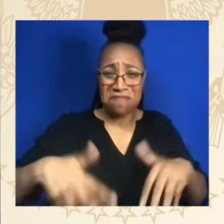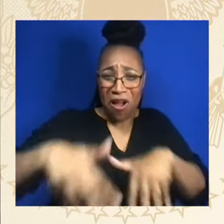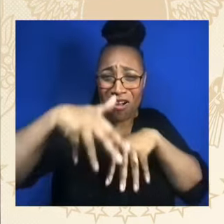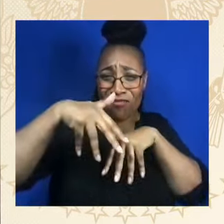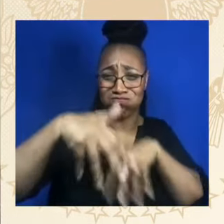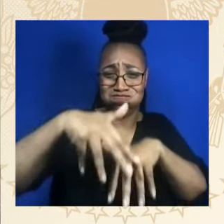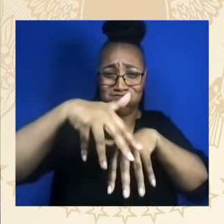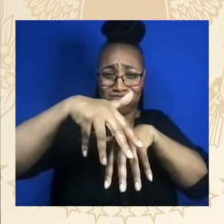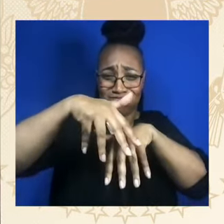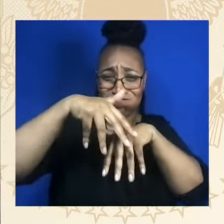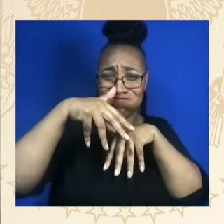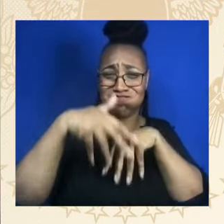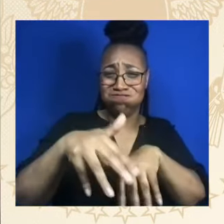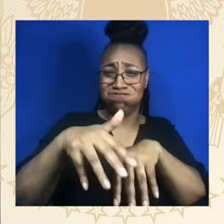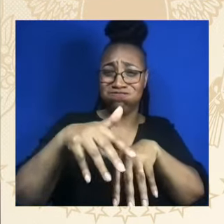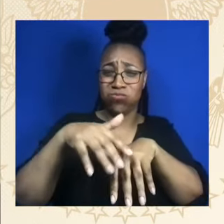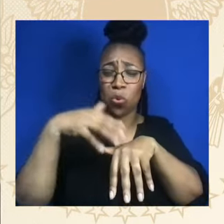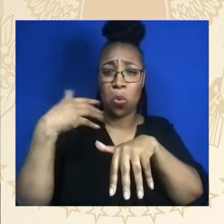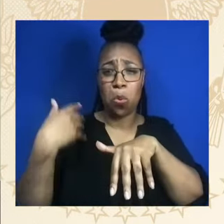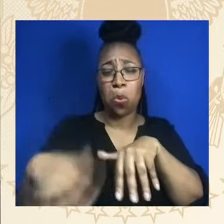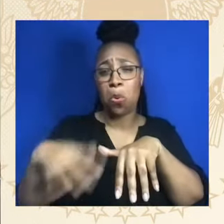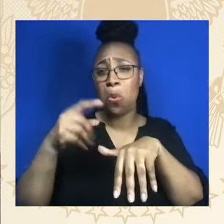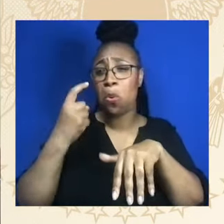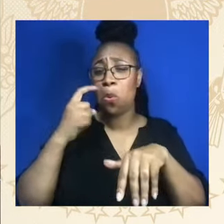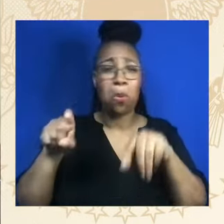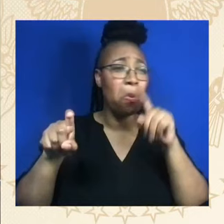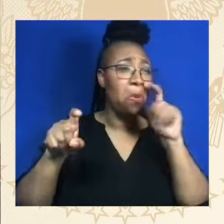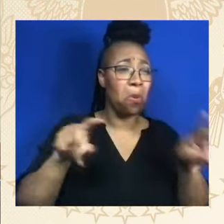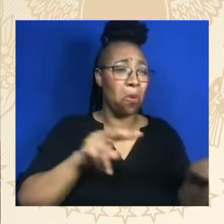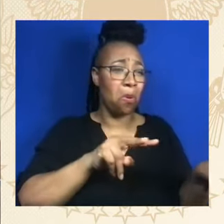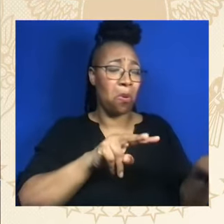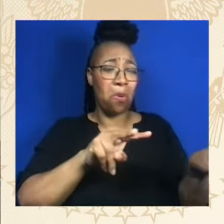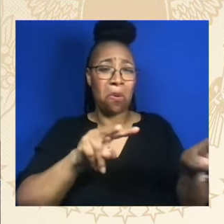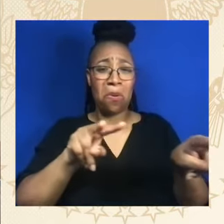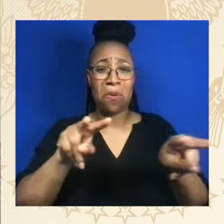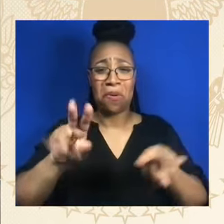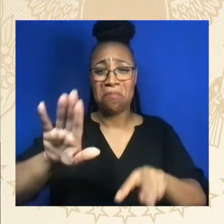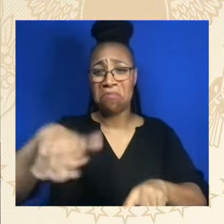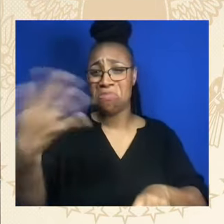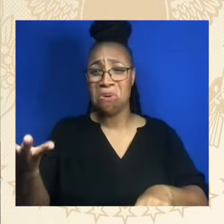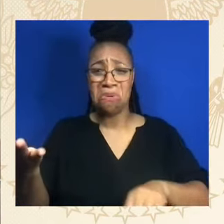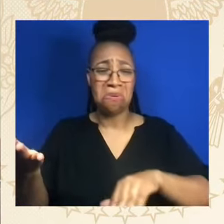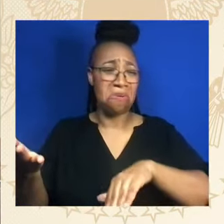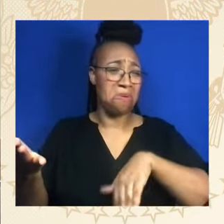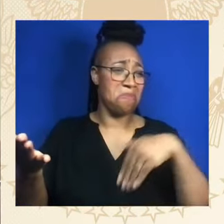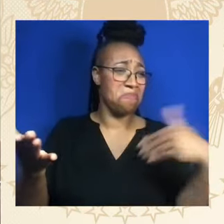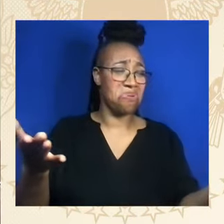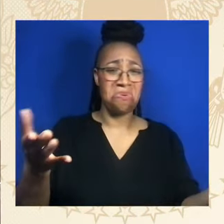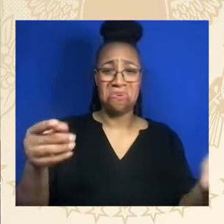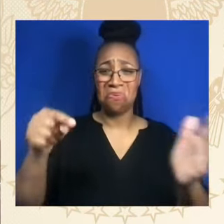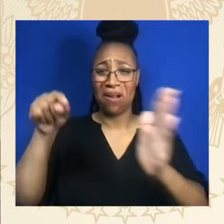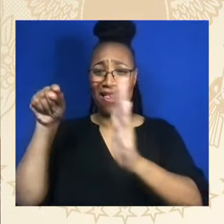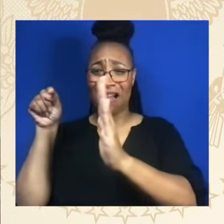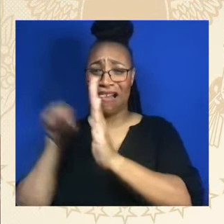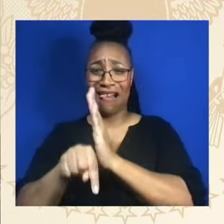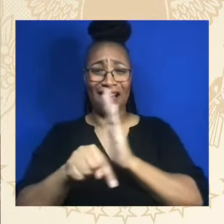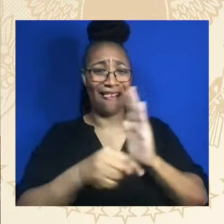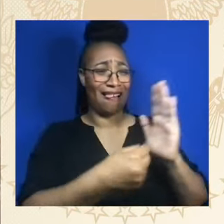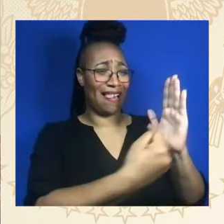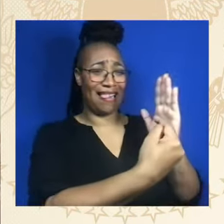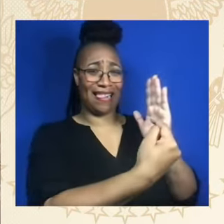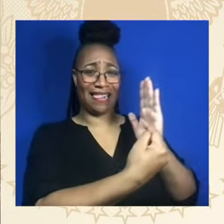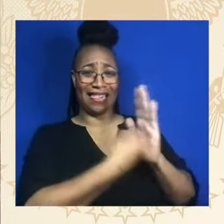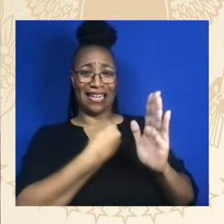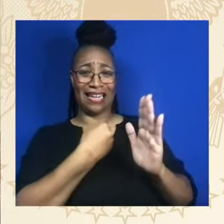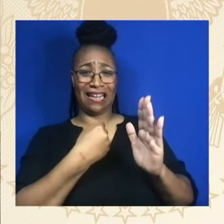stand and last Where the white gleam of a bright